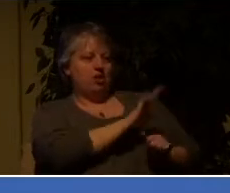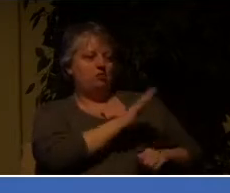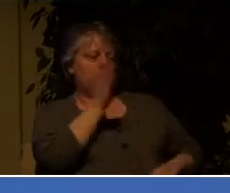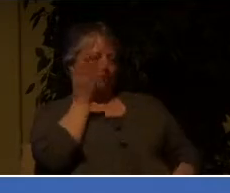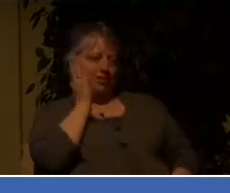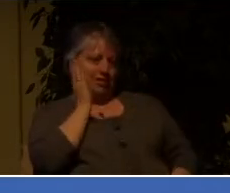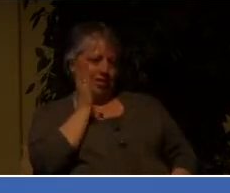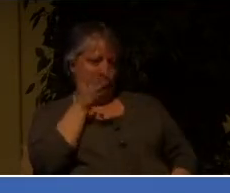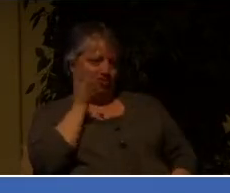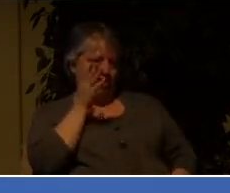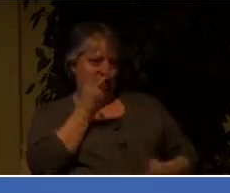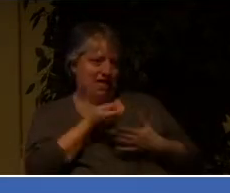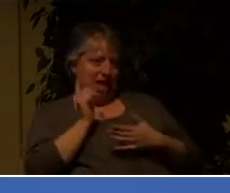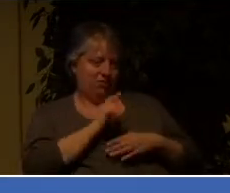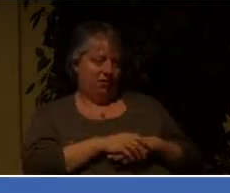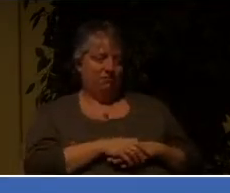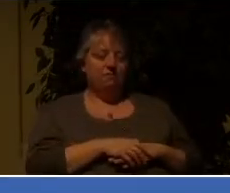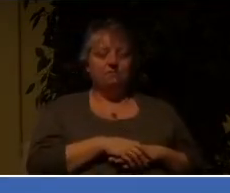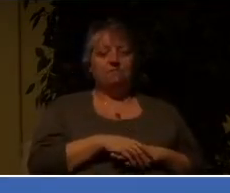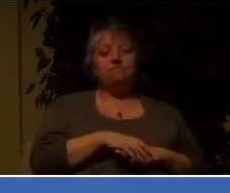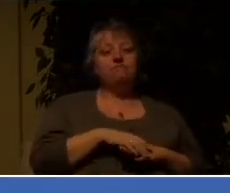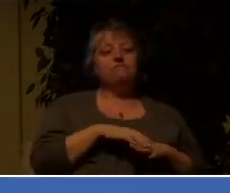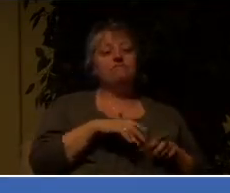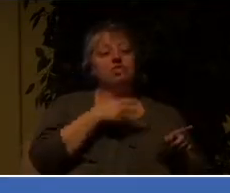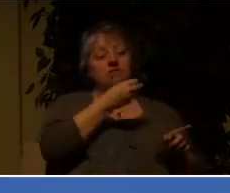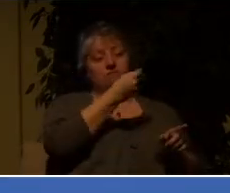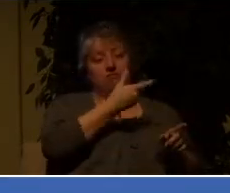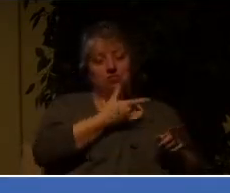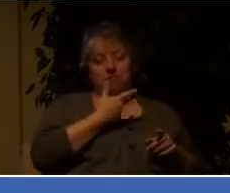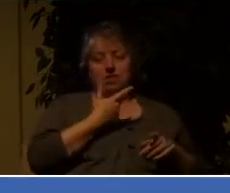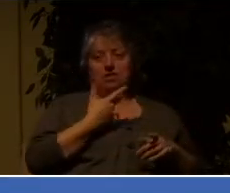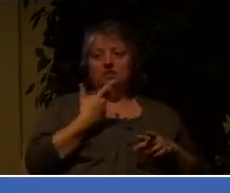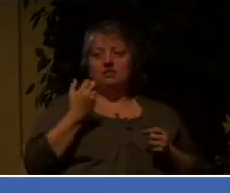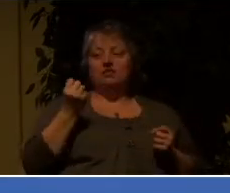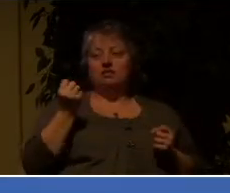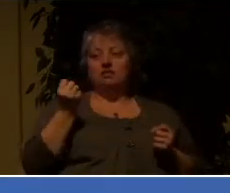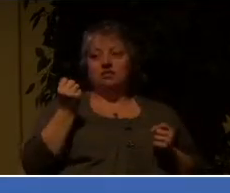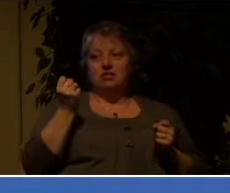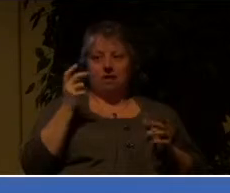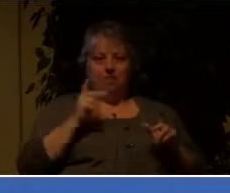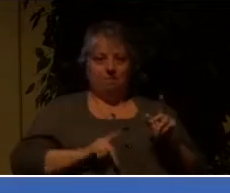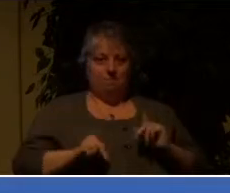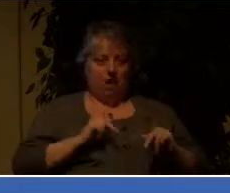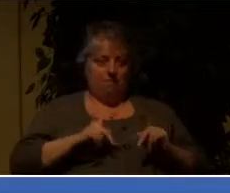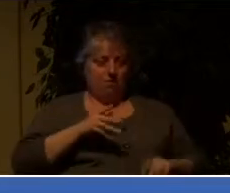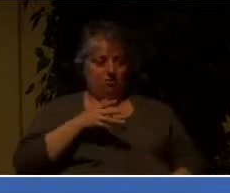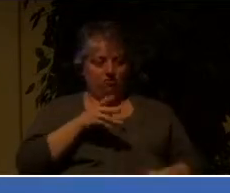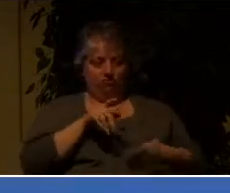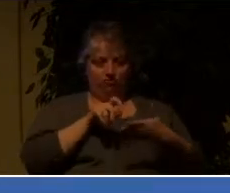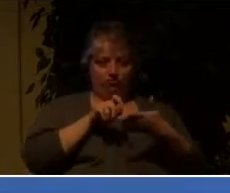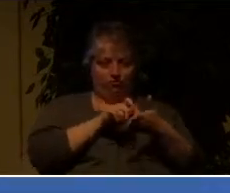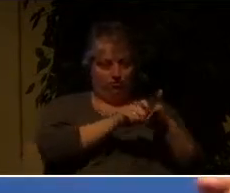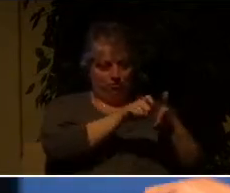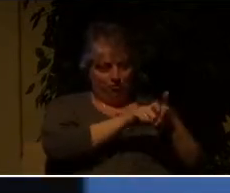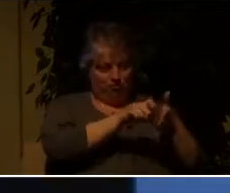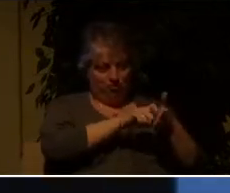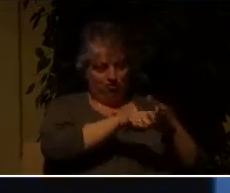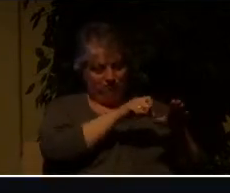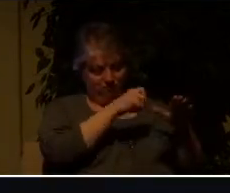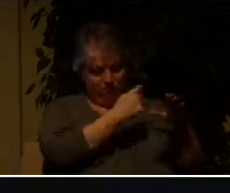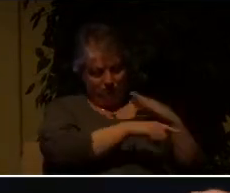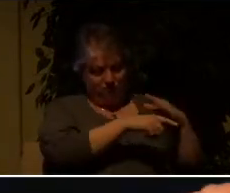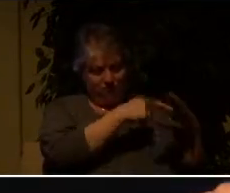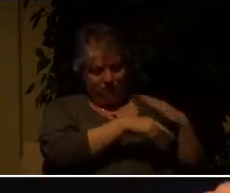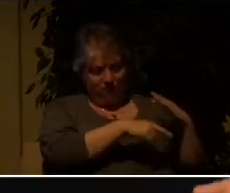You know, she's told me a number of people have written her that they've gotten sticks. They have written, it is finished on one